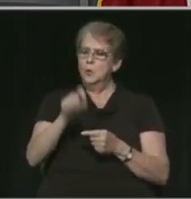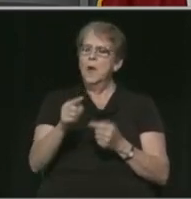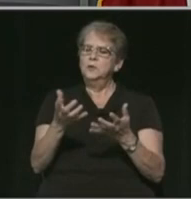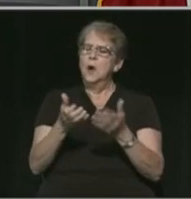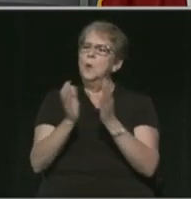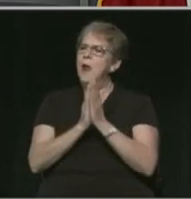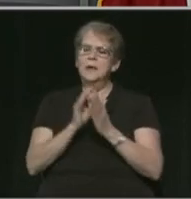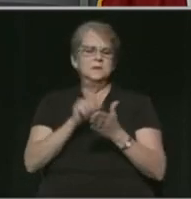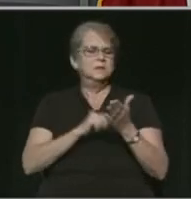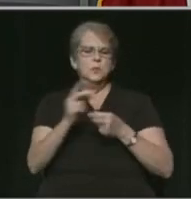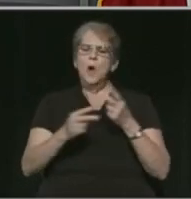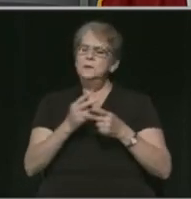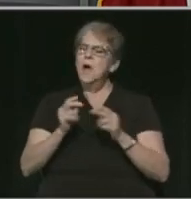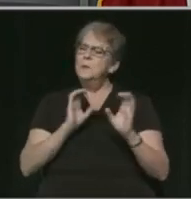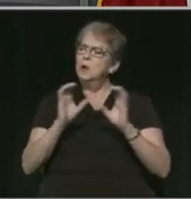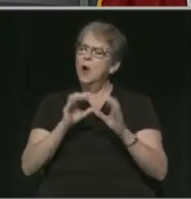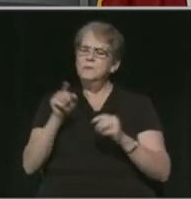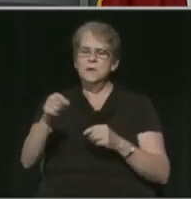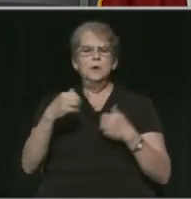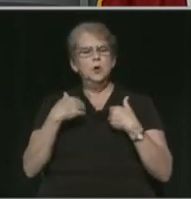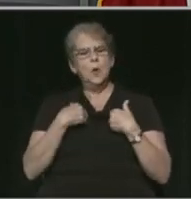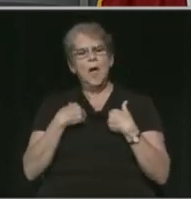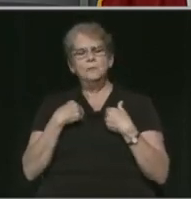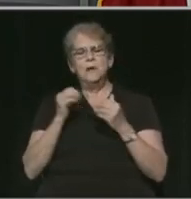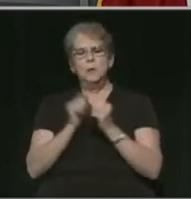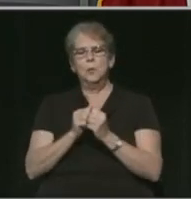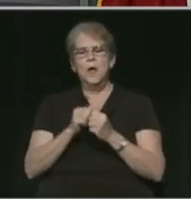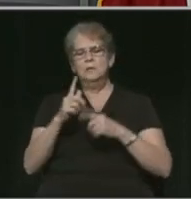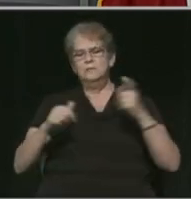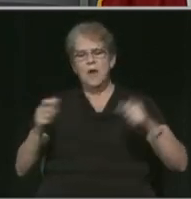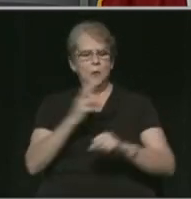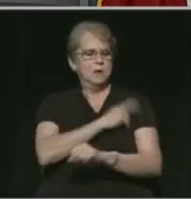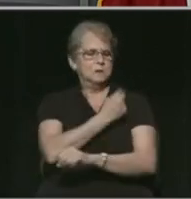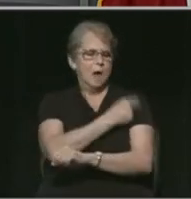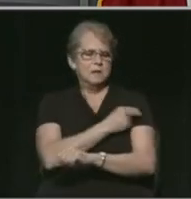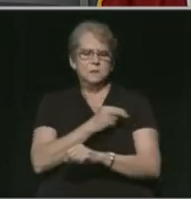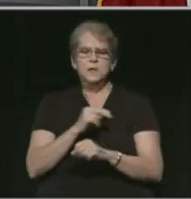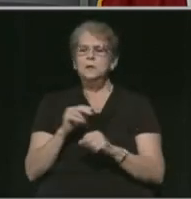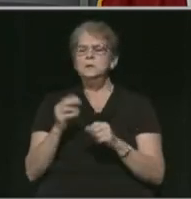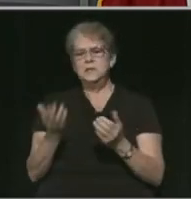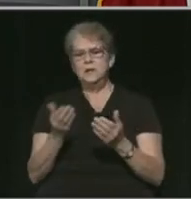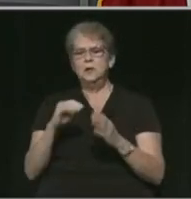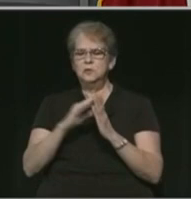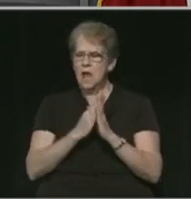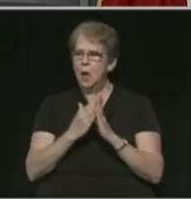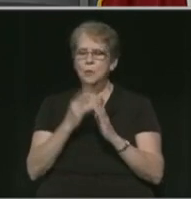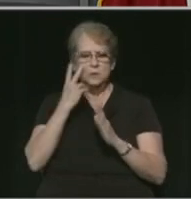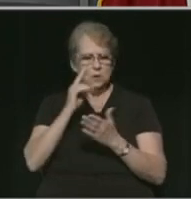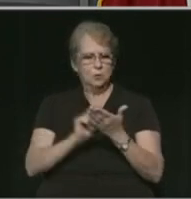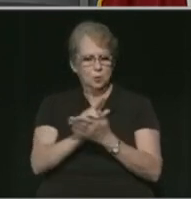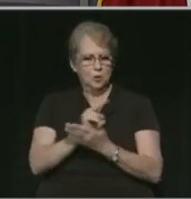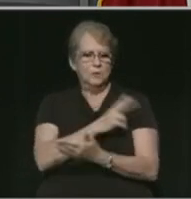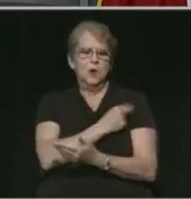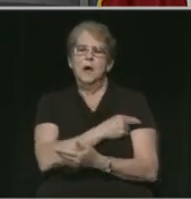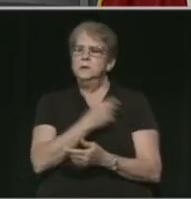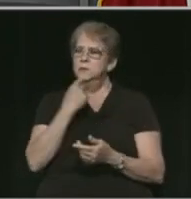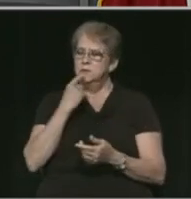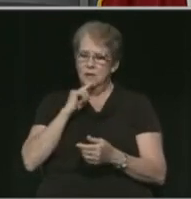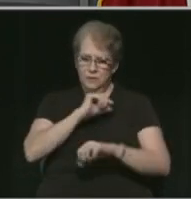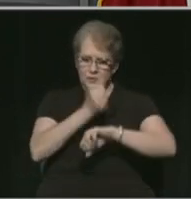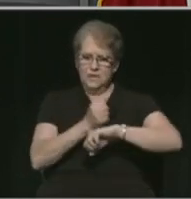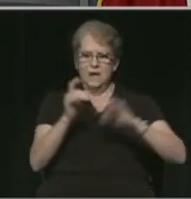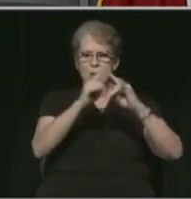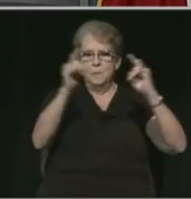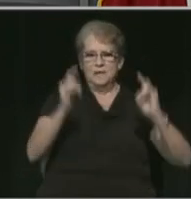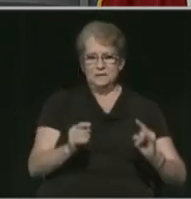to ask is what types of conversations are you having with the various hospital systems here in town? We saw University Hospital say that they're setting up a